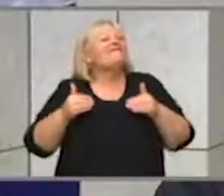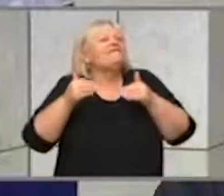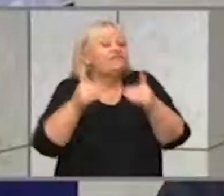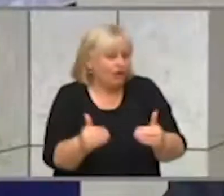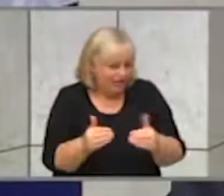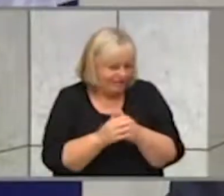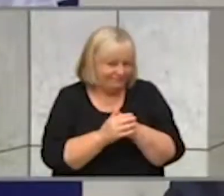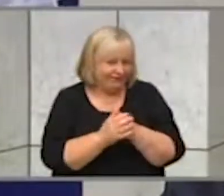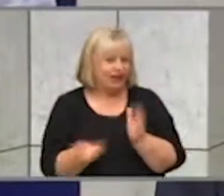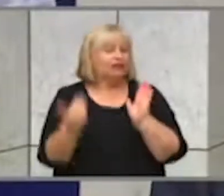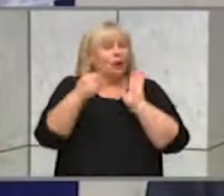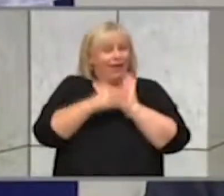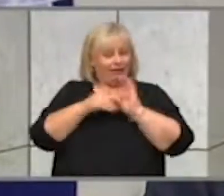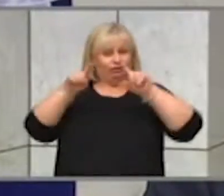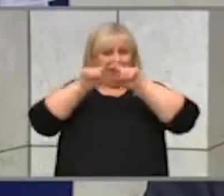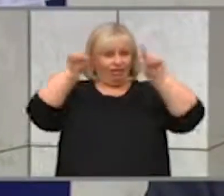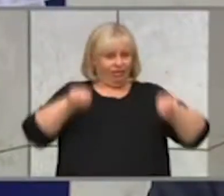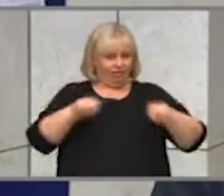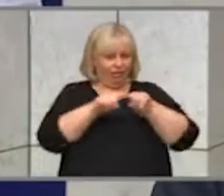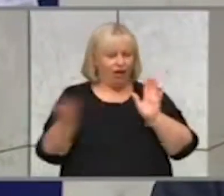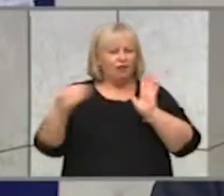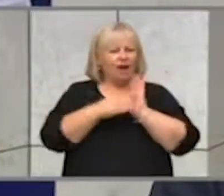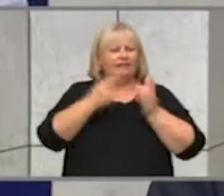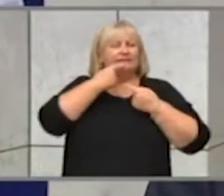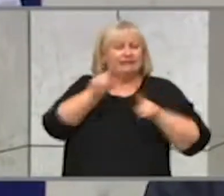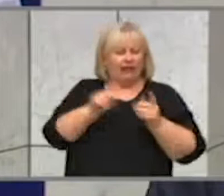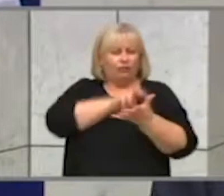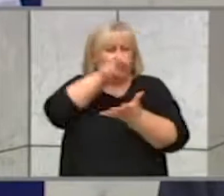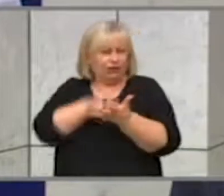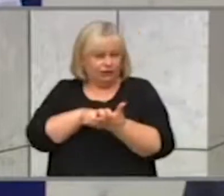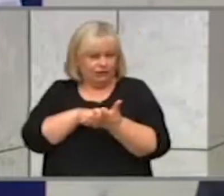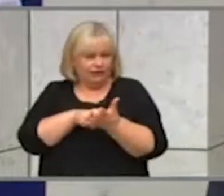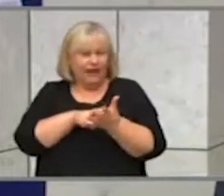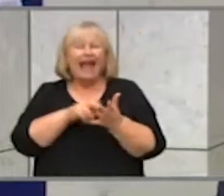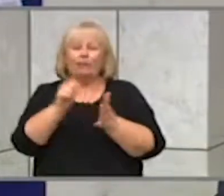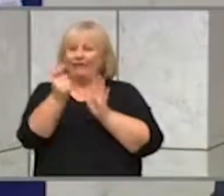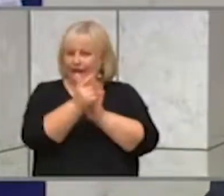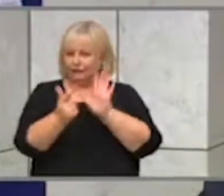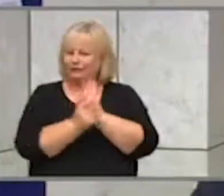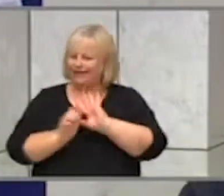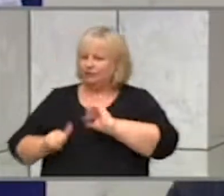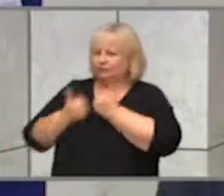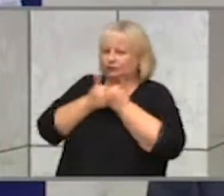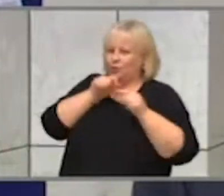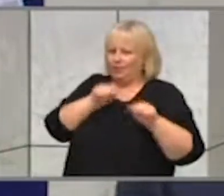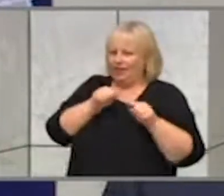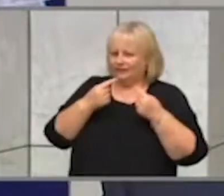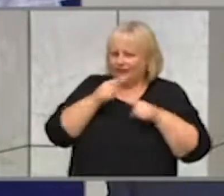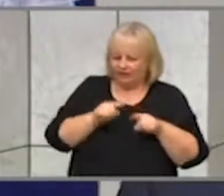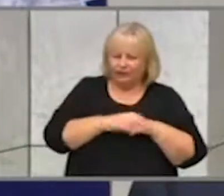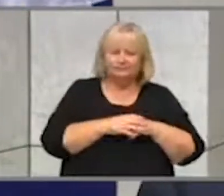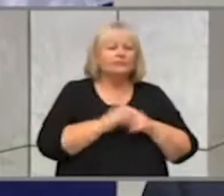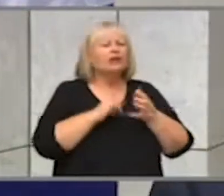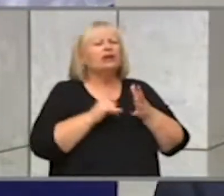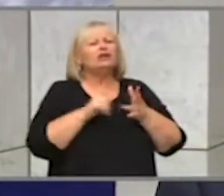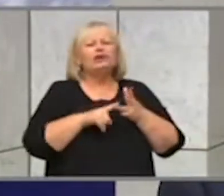In addition to the arrival declaration and the support of legislation that is put behind that. So by no later